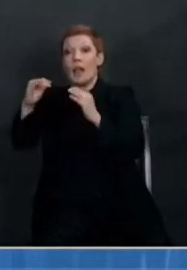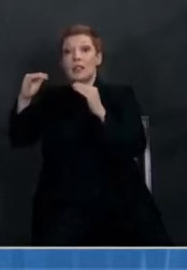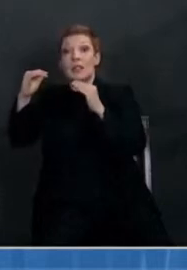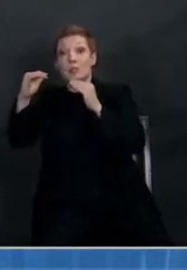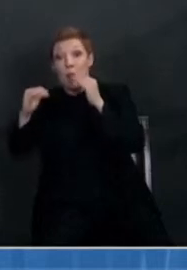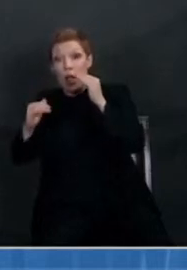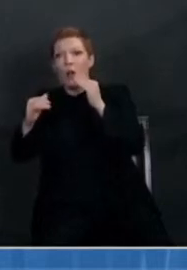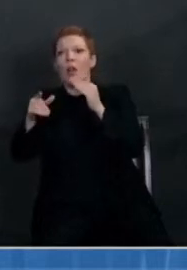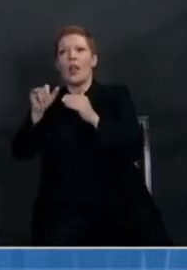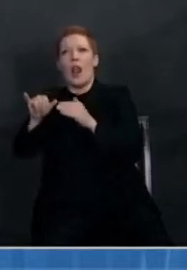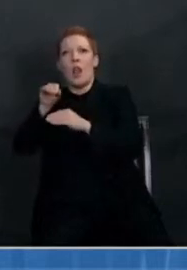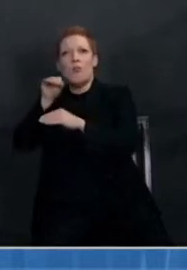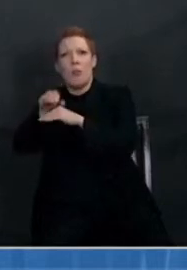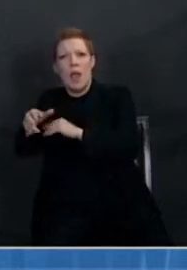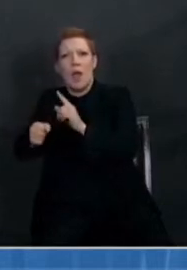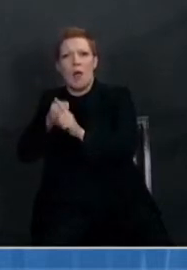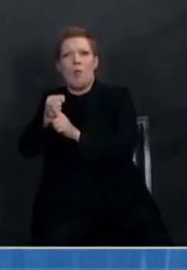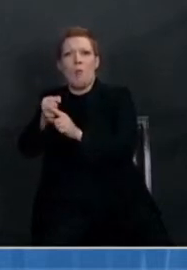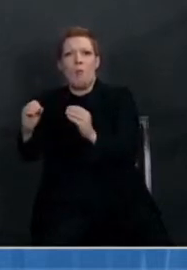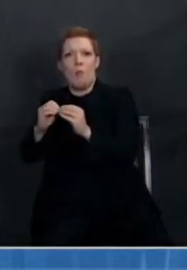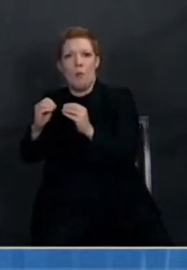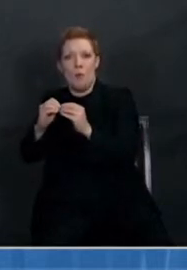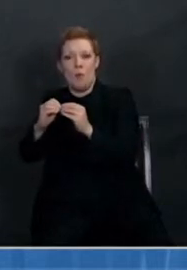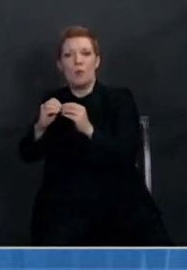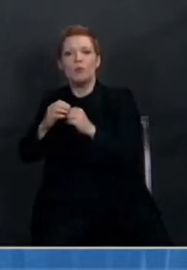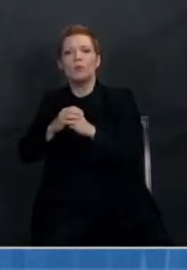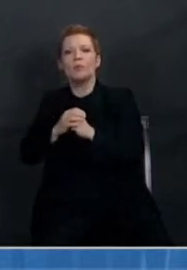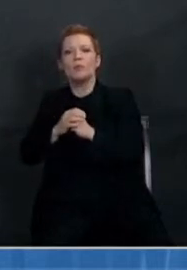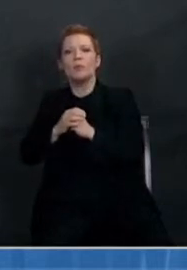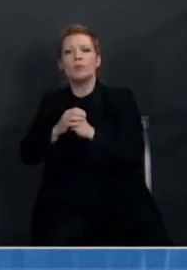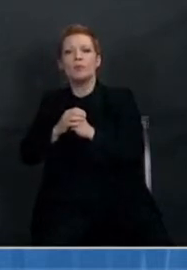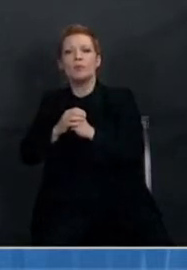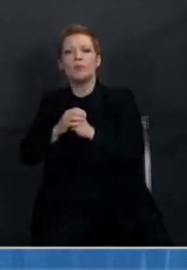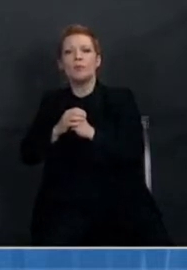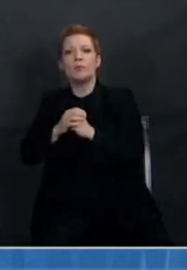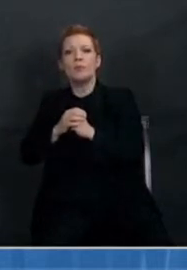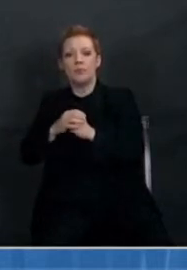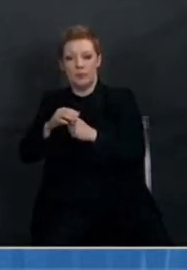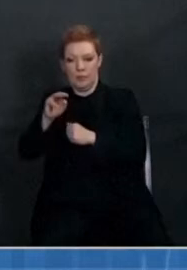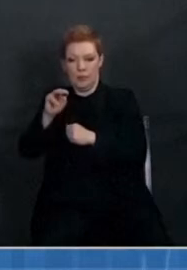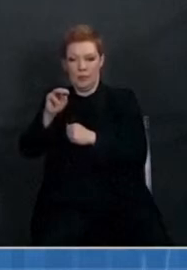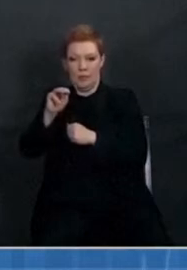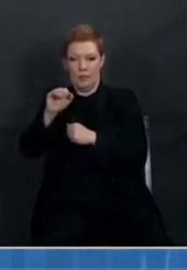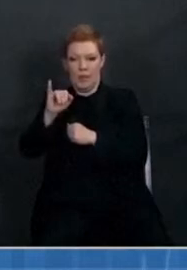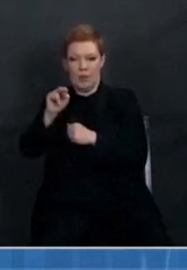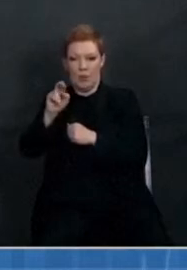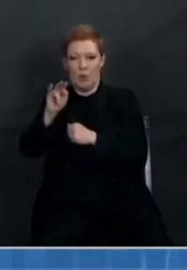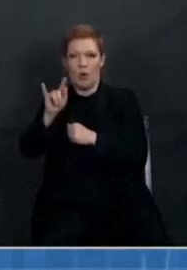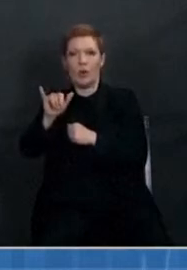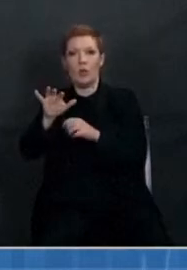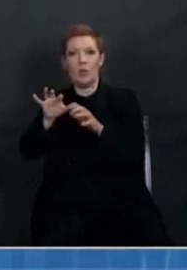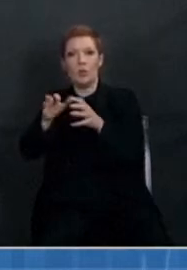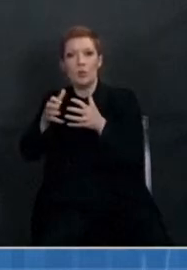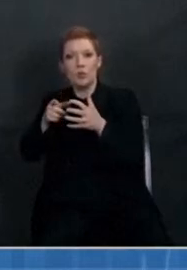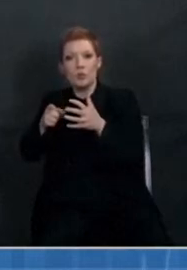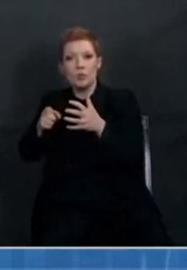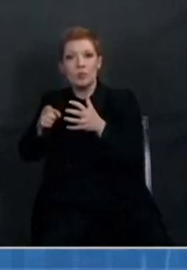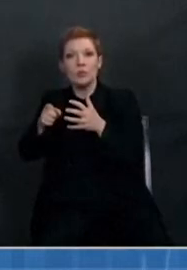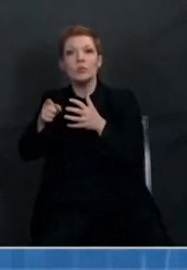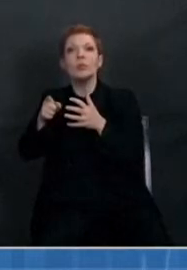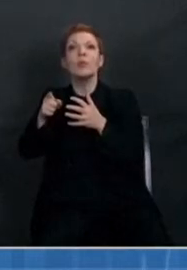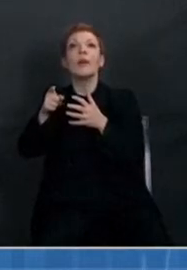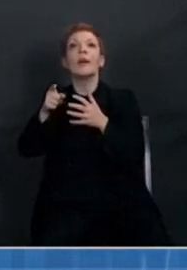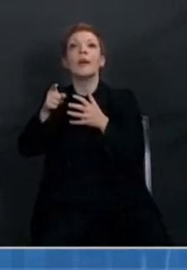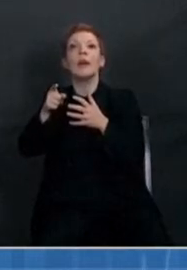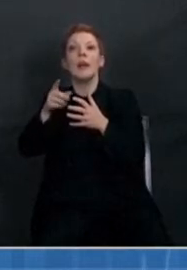tell the full picture. So at first glance, it may look like racial ethnic minority groups do not have a substantially higher risk, especially